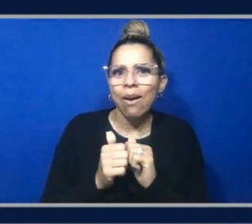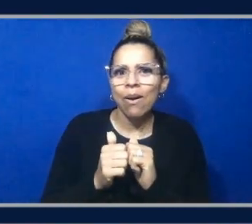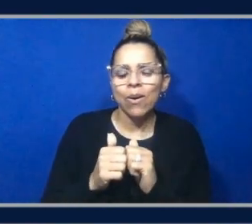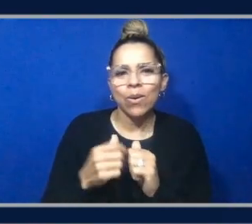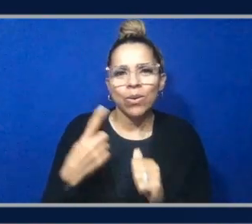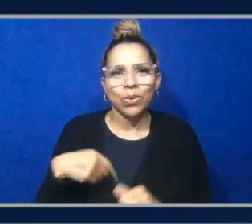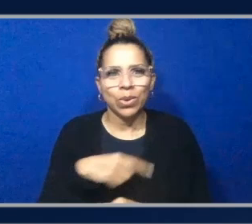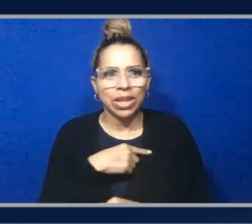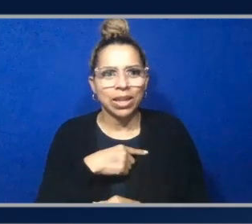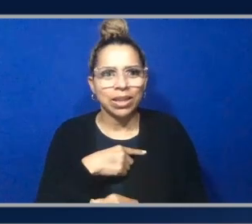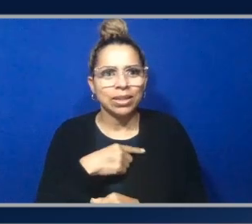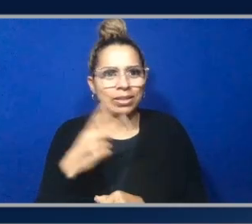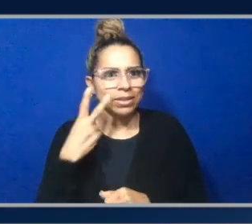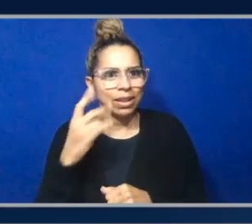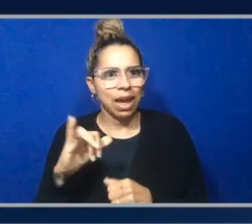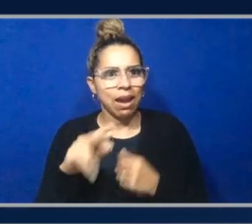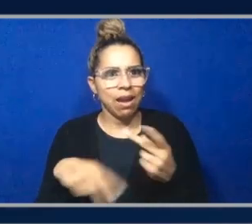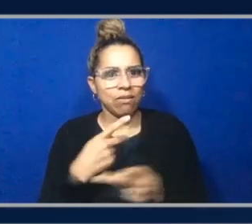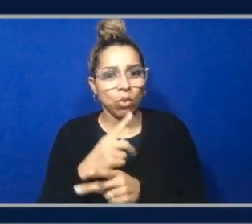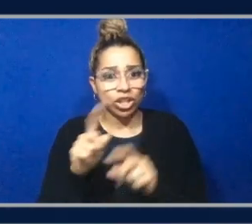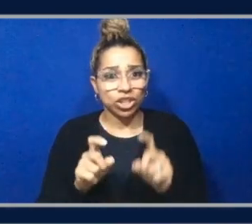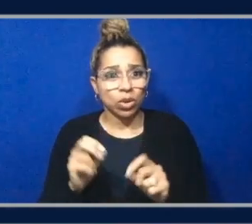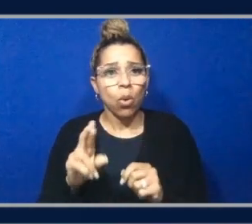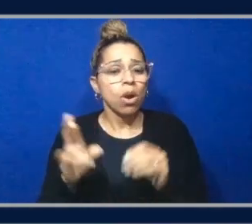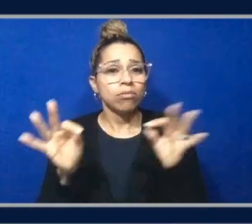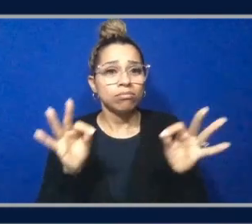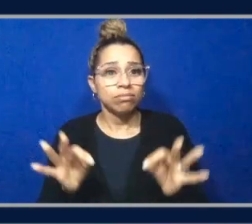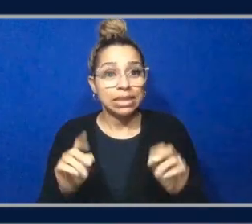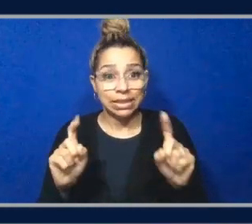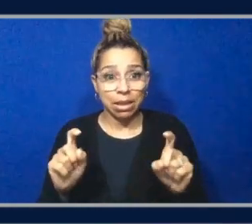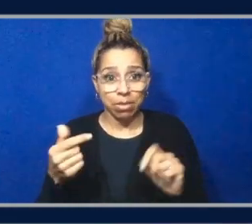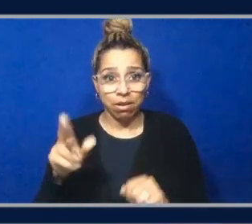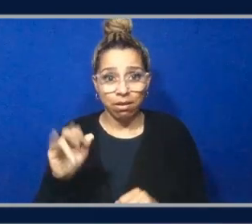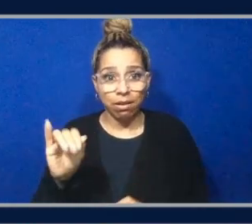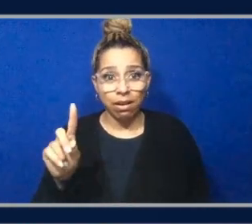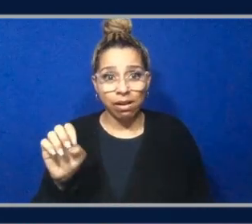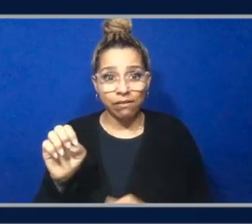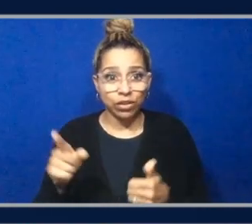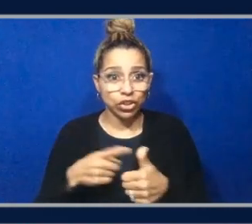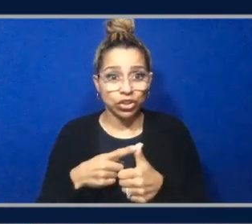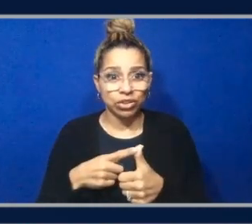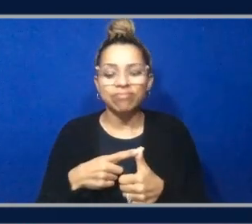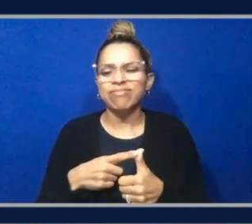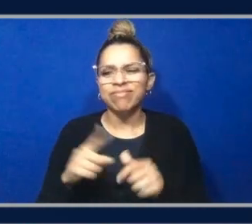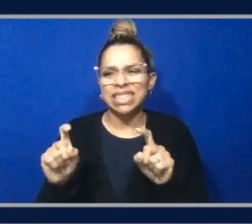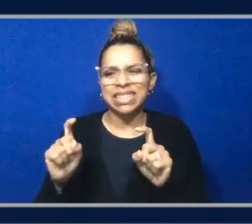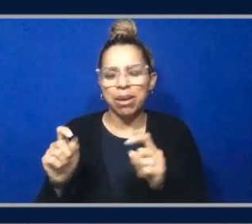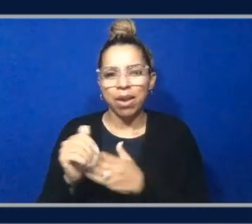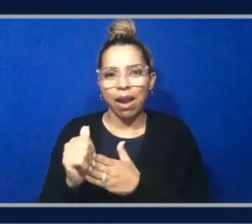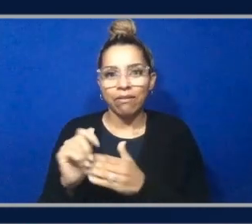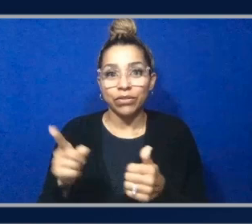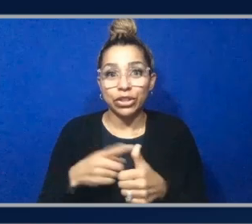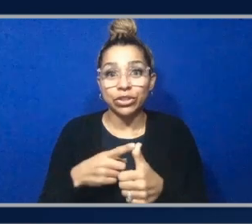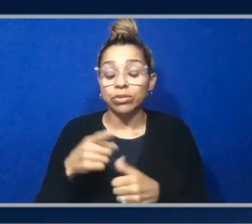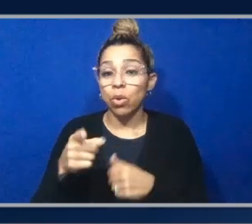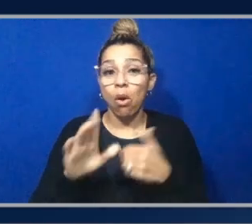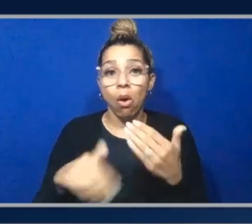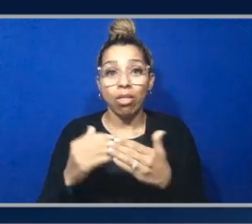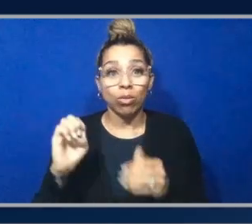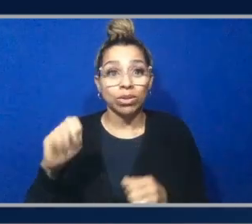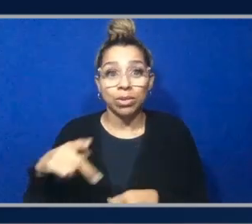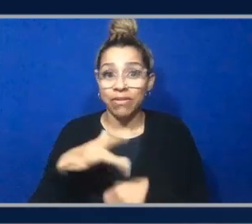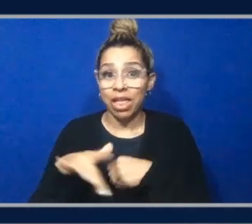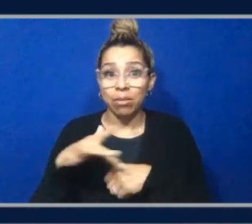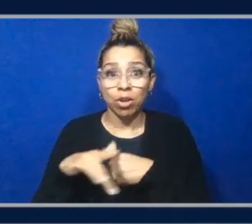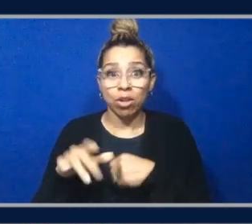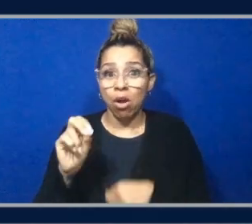guide first? Let's talk about the exam guide first. And just to add to what Aaron has just said, all these episodes are available on demand. You can watch them